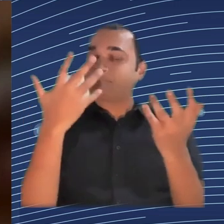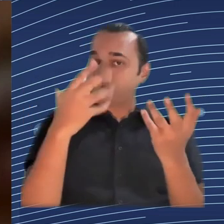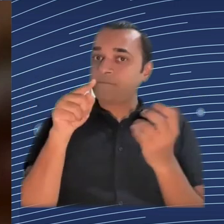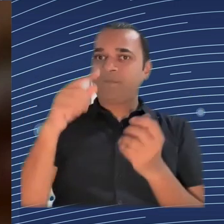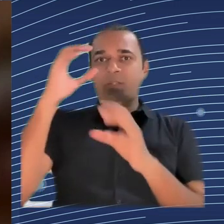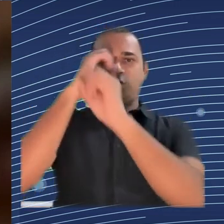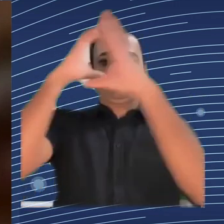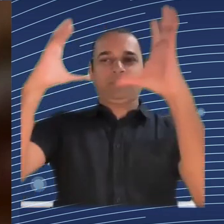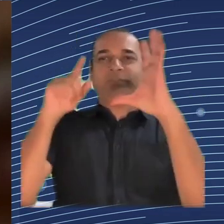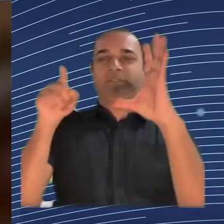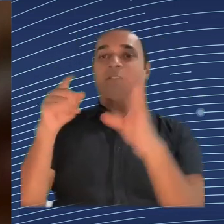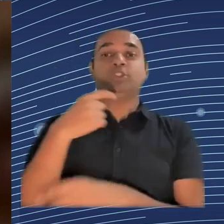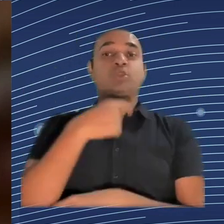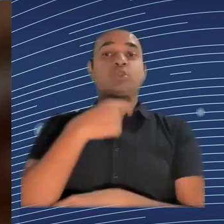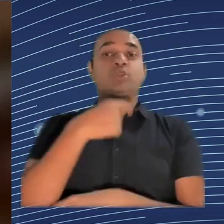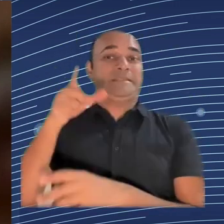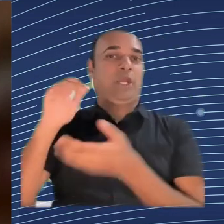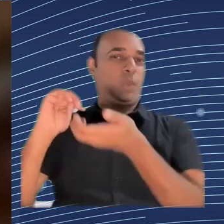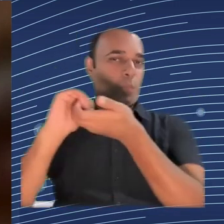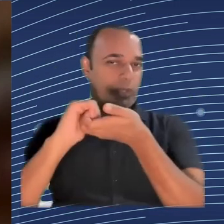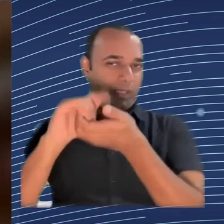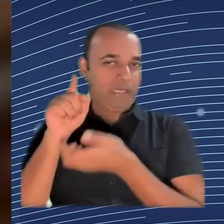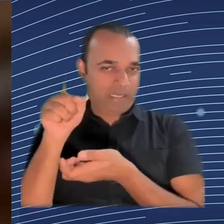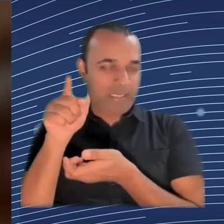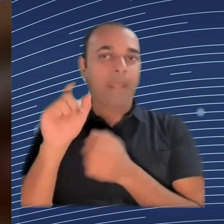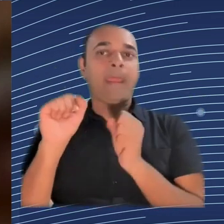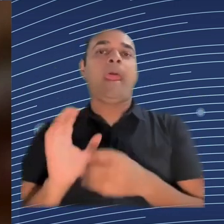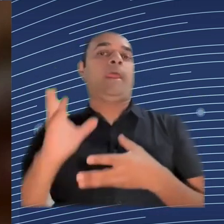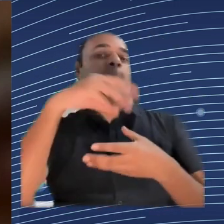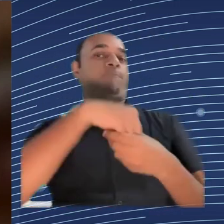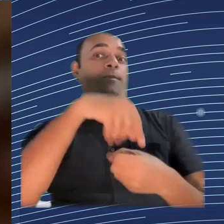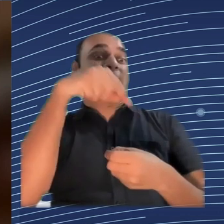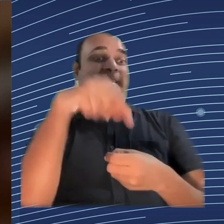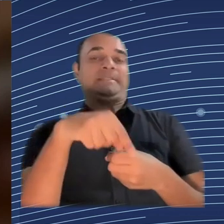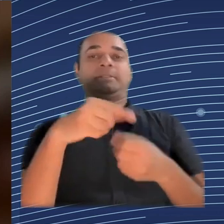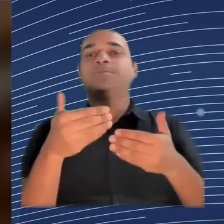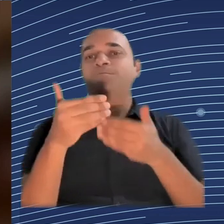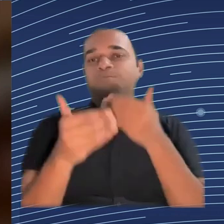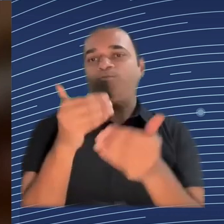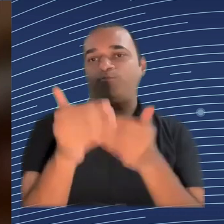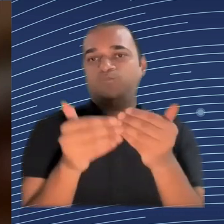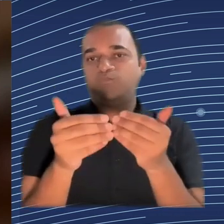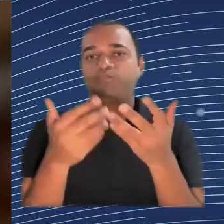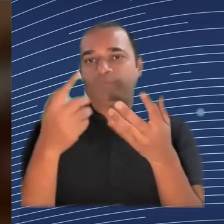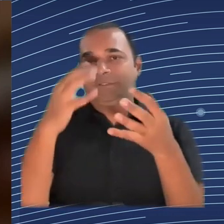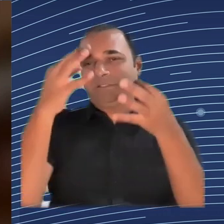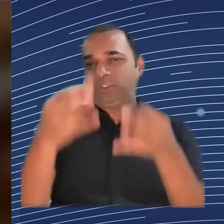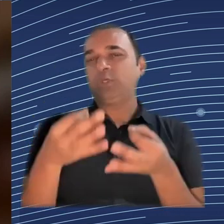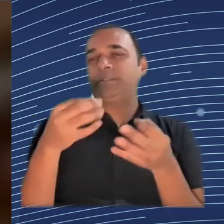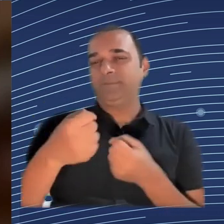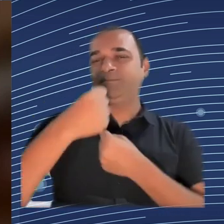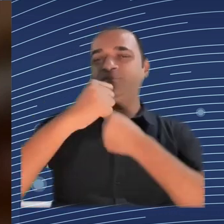the scenario we have been sketching about worker participation is that software is being developed internally in an